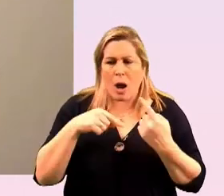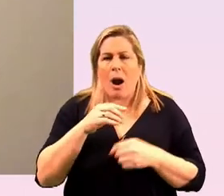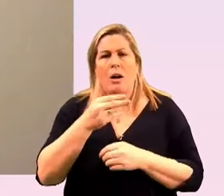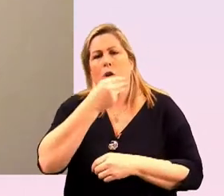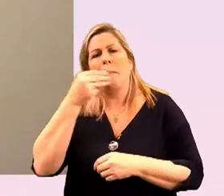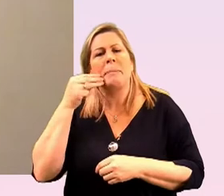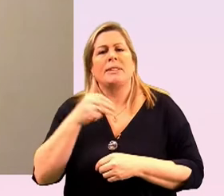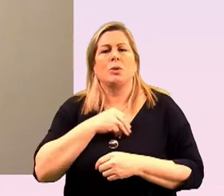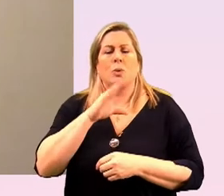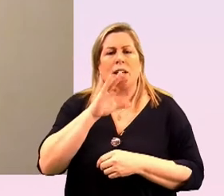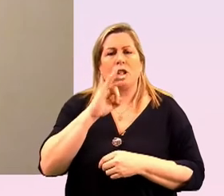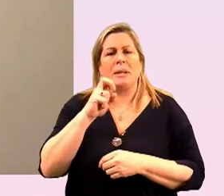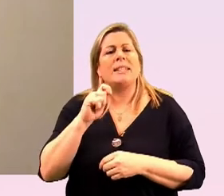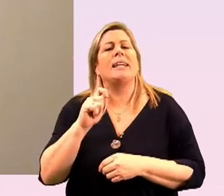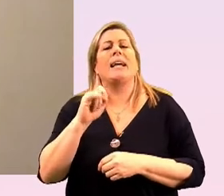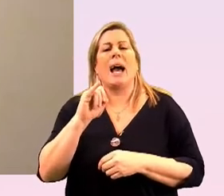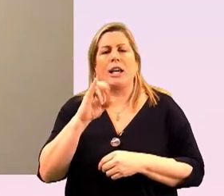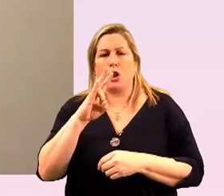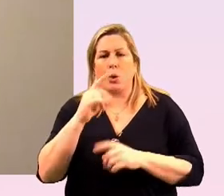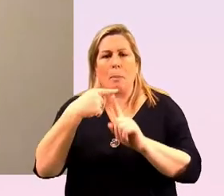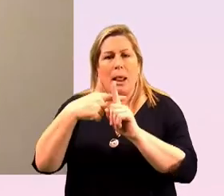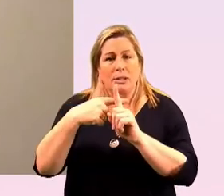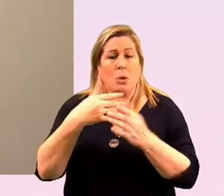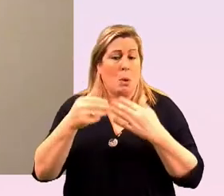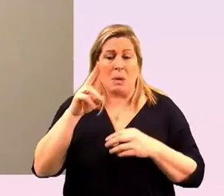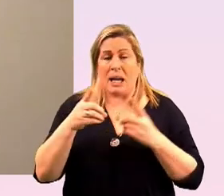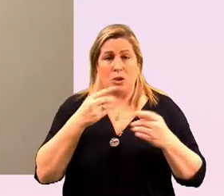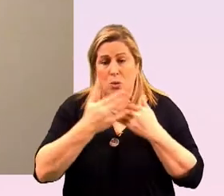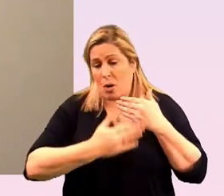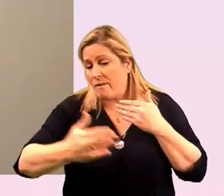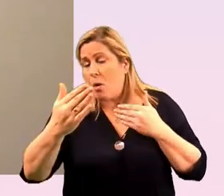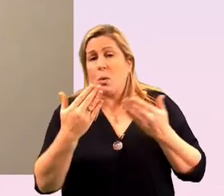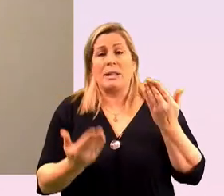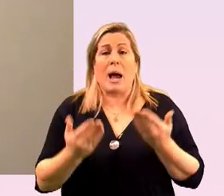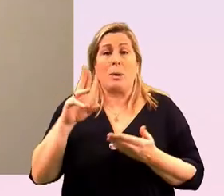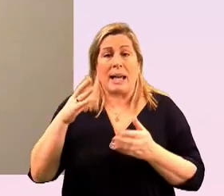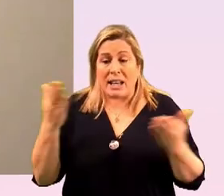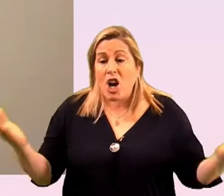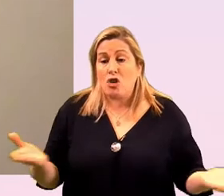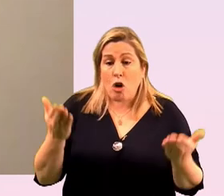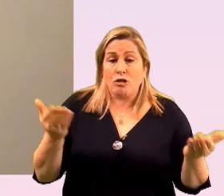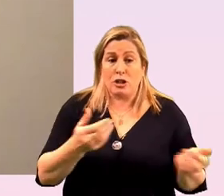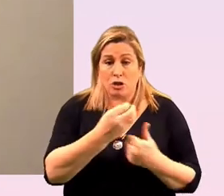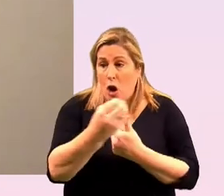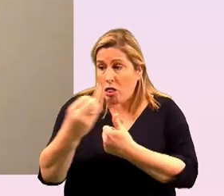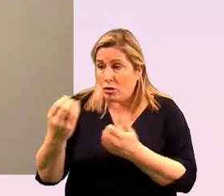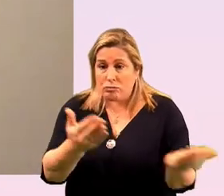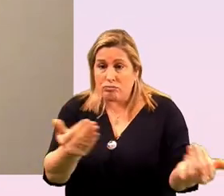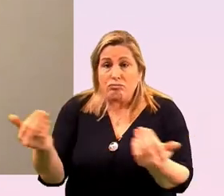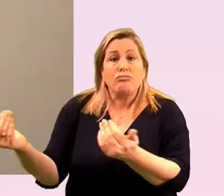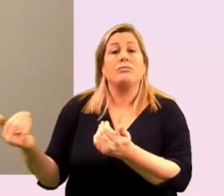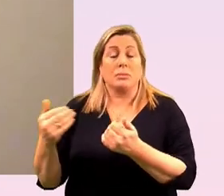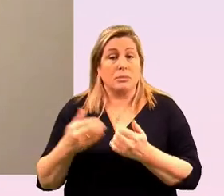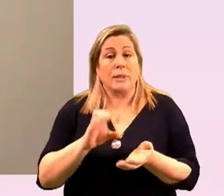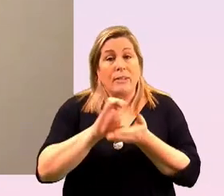q plus what we can do going forward how we can encourage philanthropy to continue in the road to